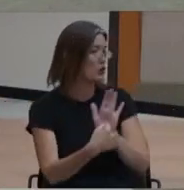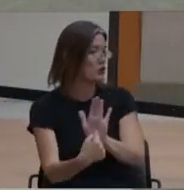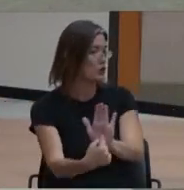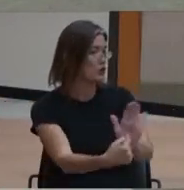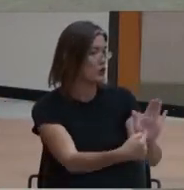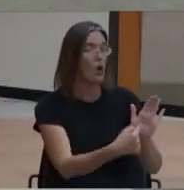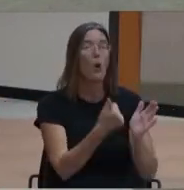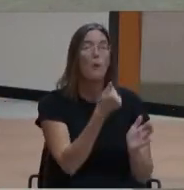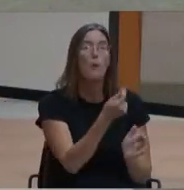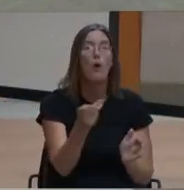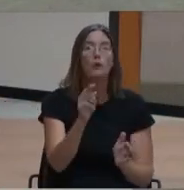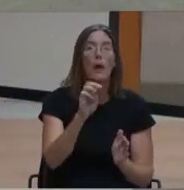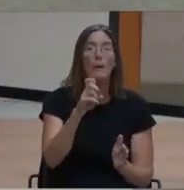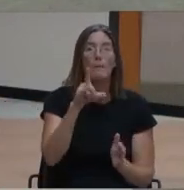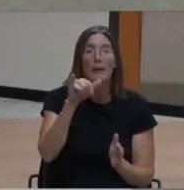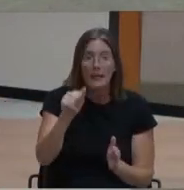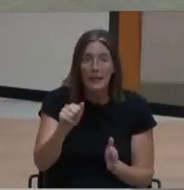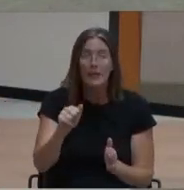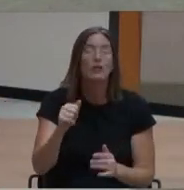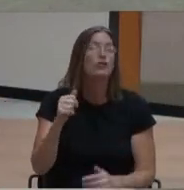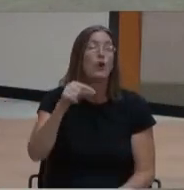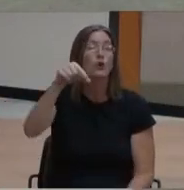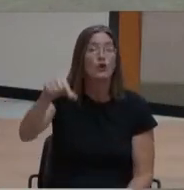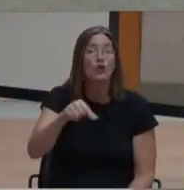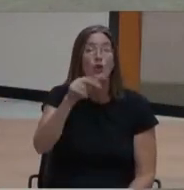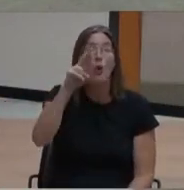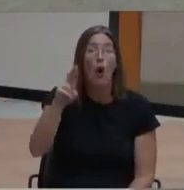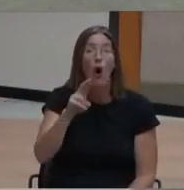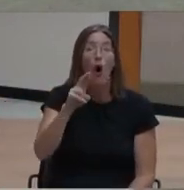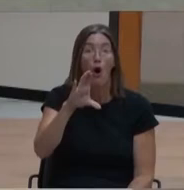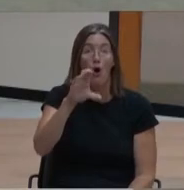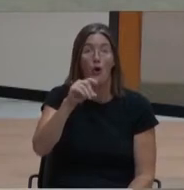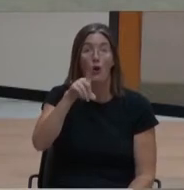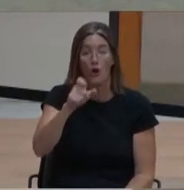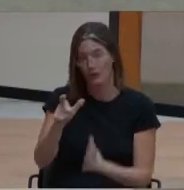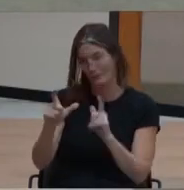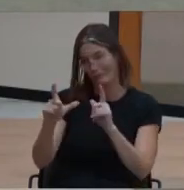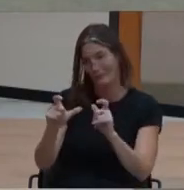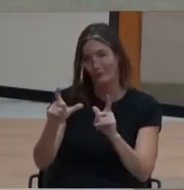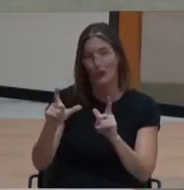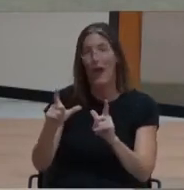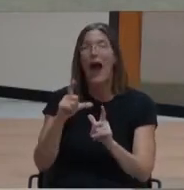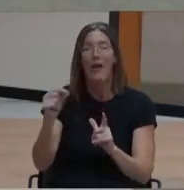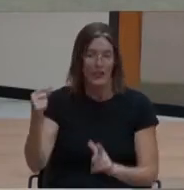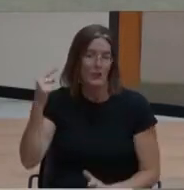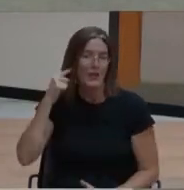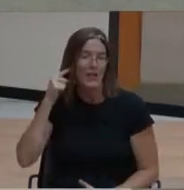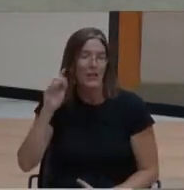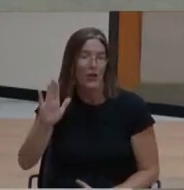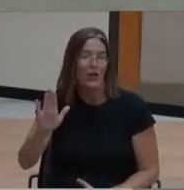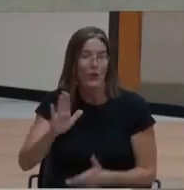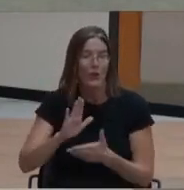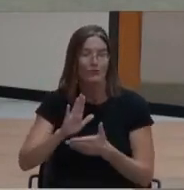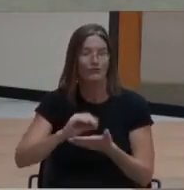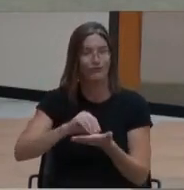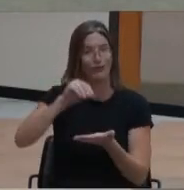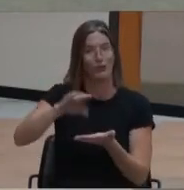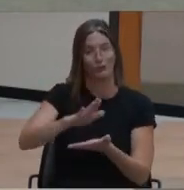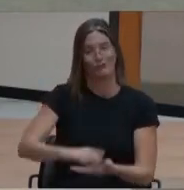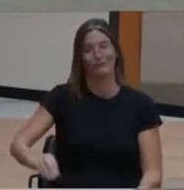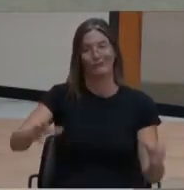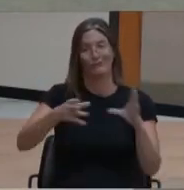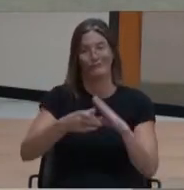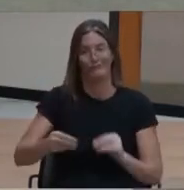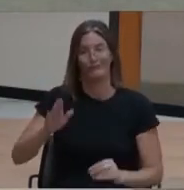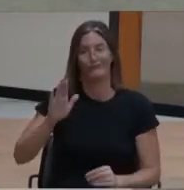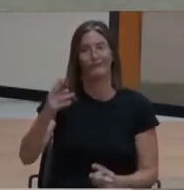by using QR codes to hear students tell their own stories and dedication to those who passed. The altars will be displayed